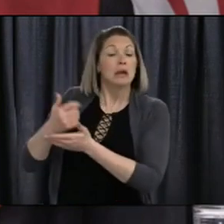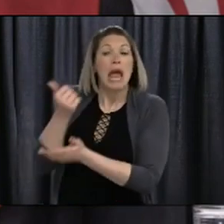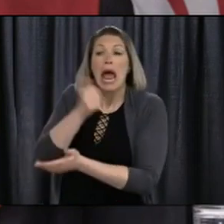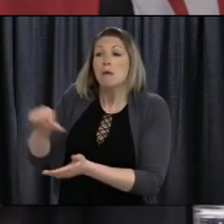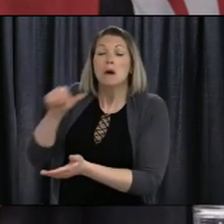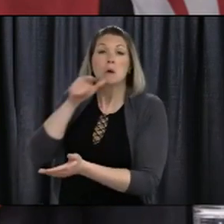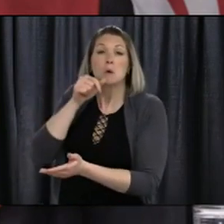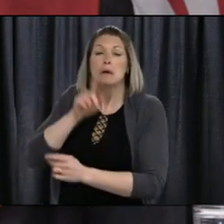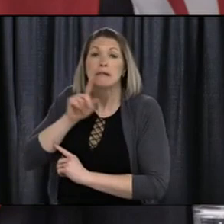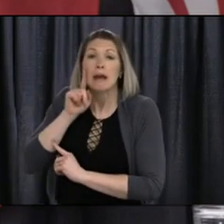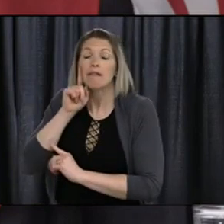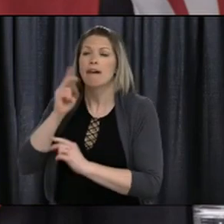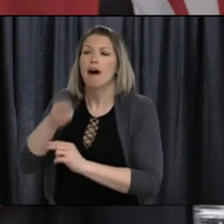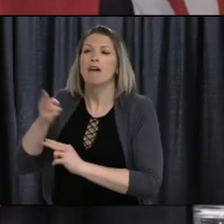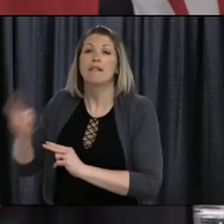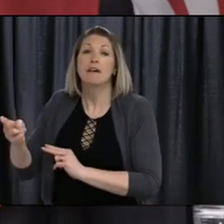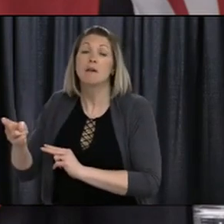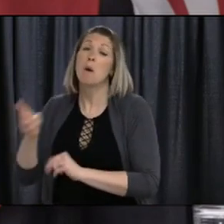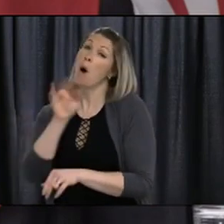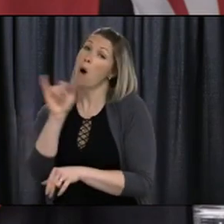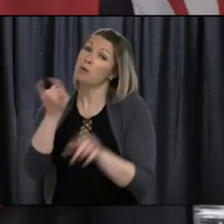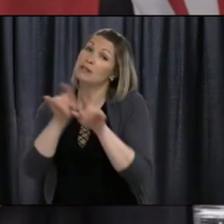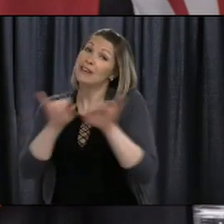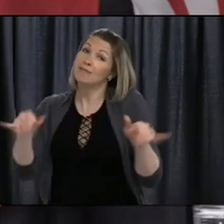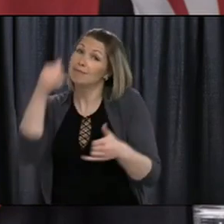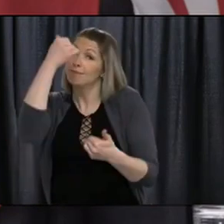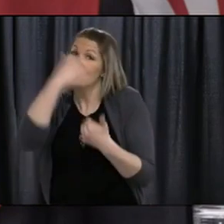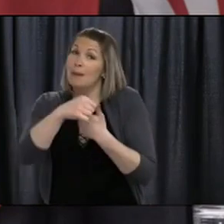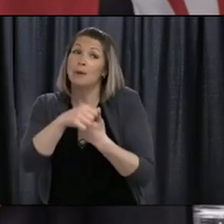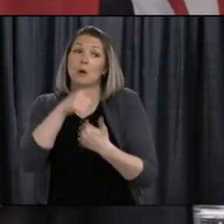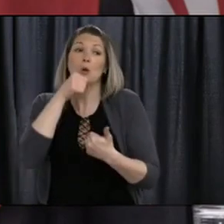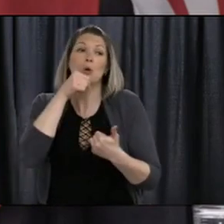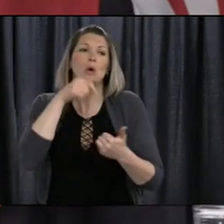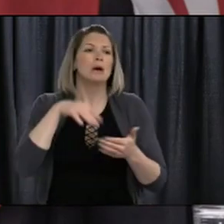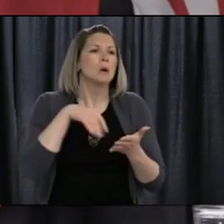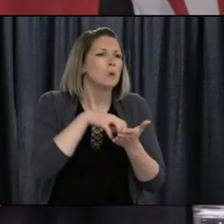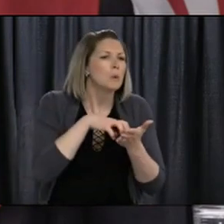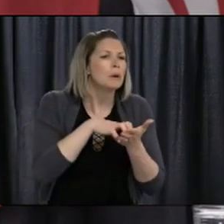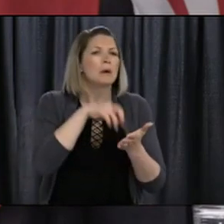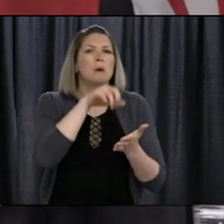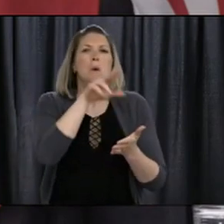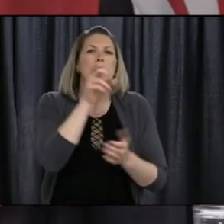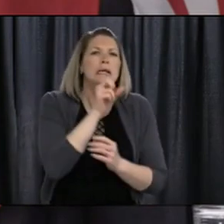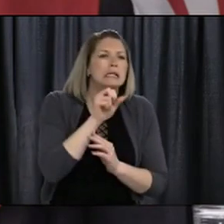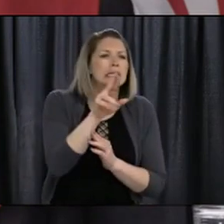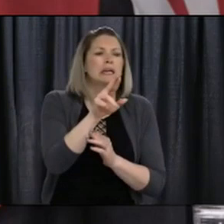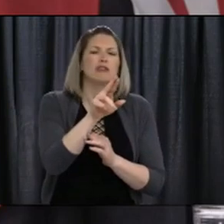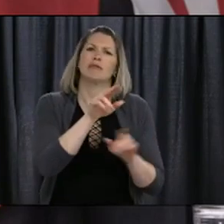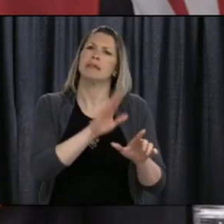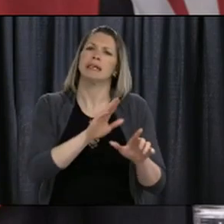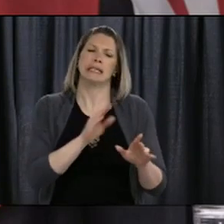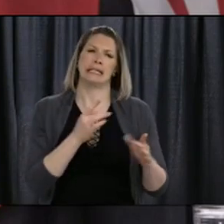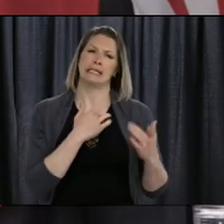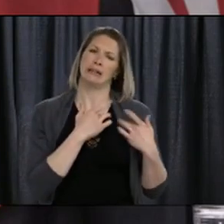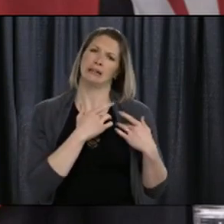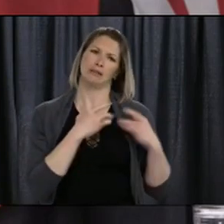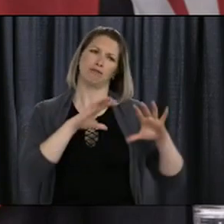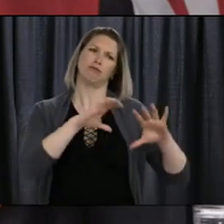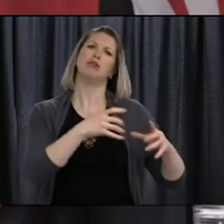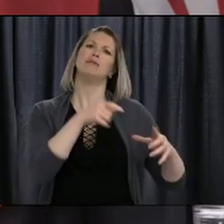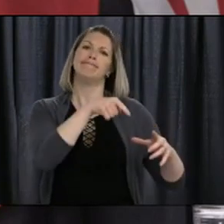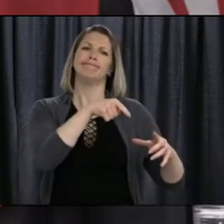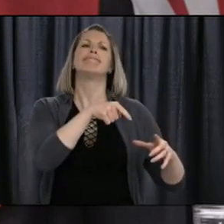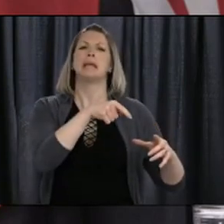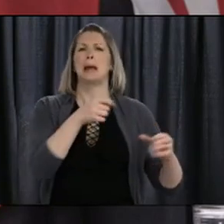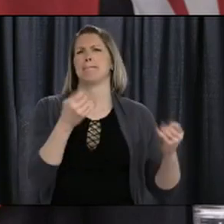This pandemic has negatively impacted many families and many individuals in very different ways. Although our